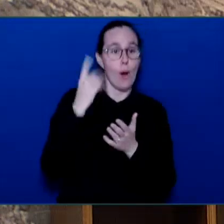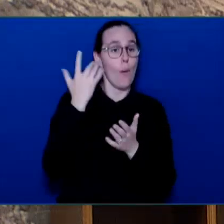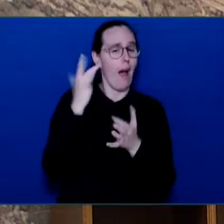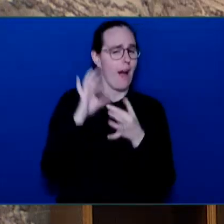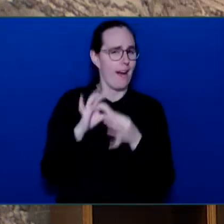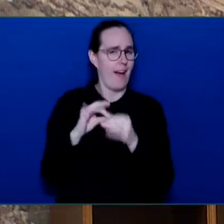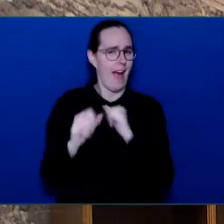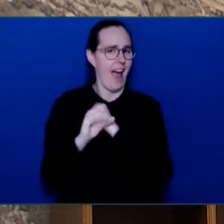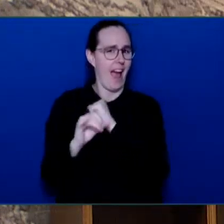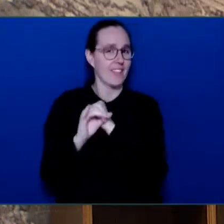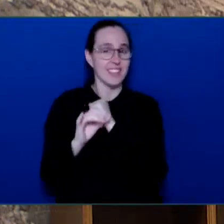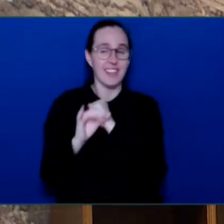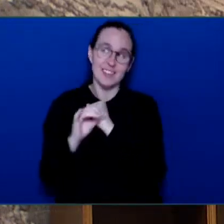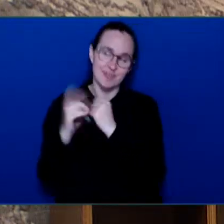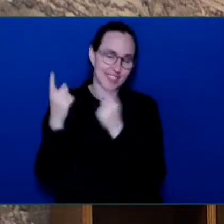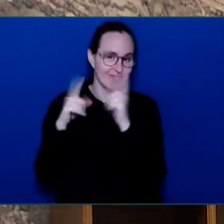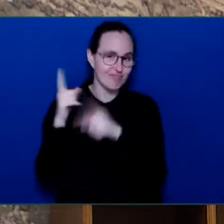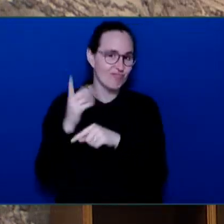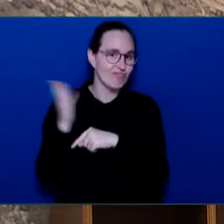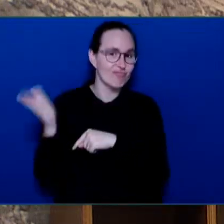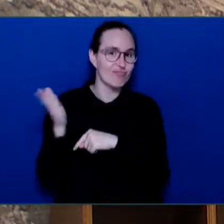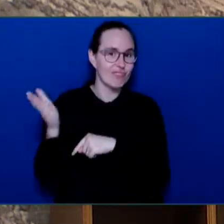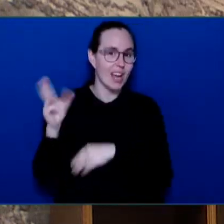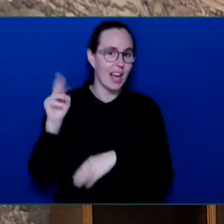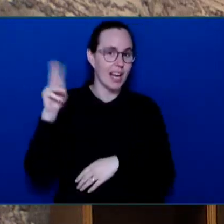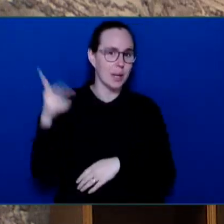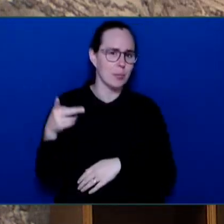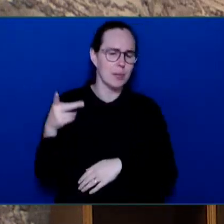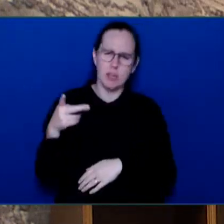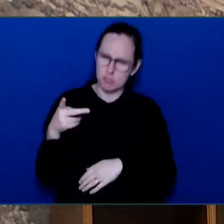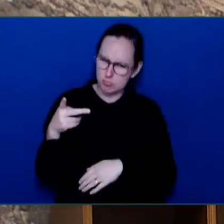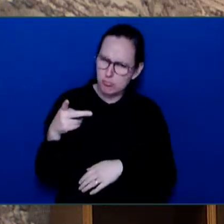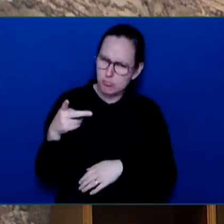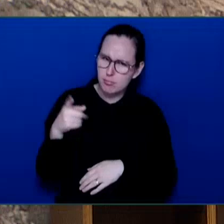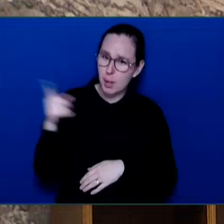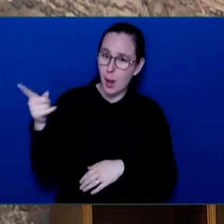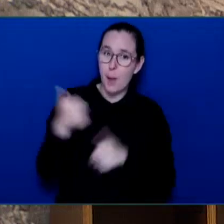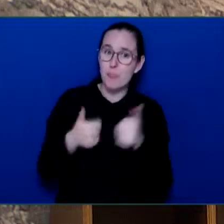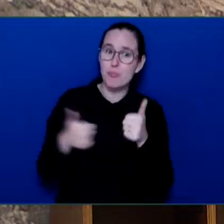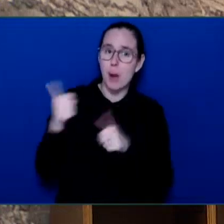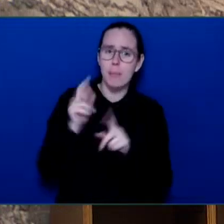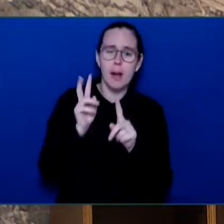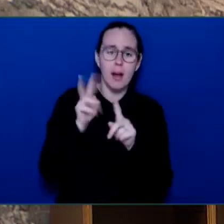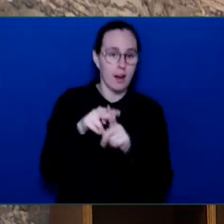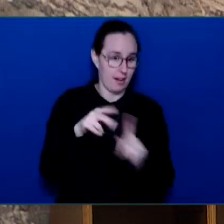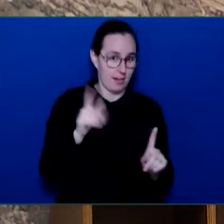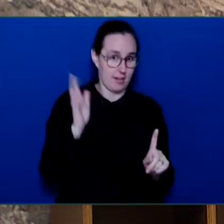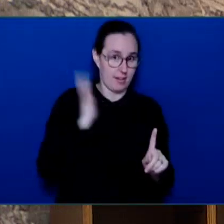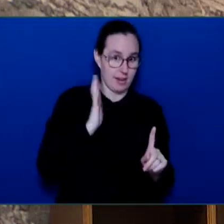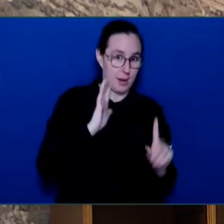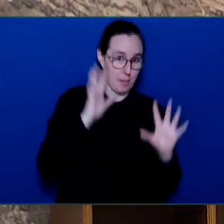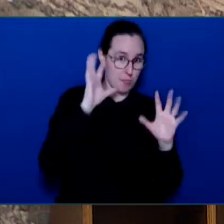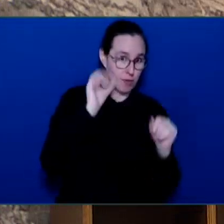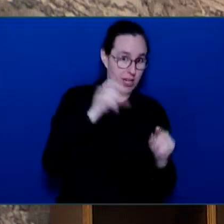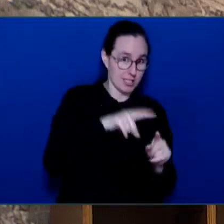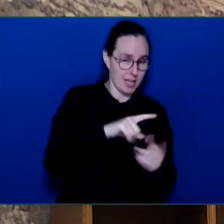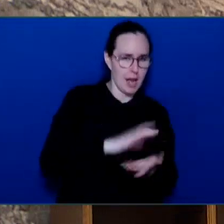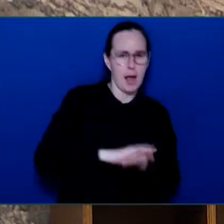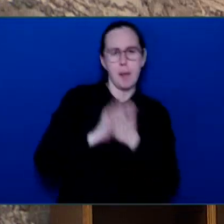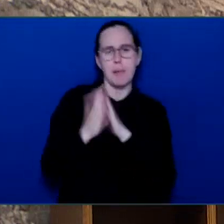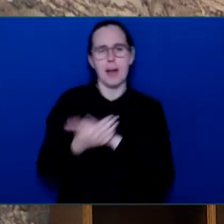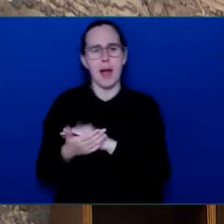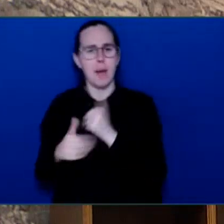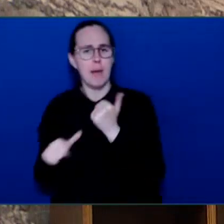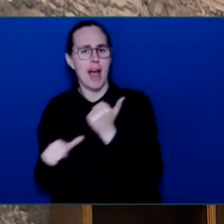former president of Now Communications, Now as Deputy Minister of Government Communications, has only increased the flow of taxpayer